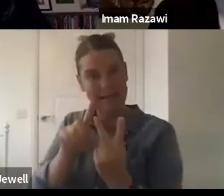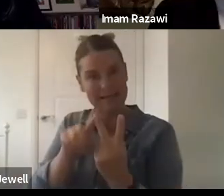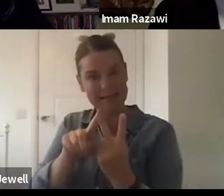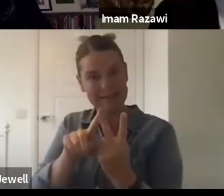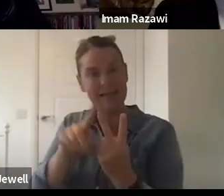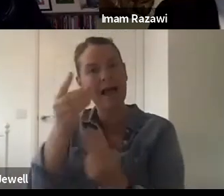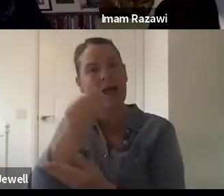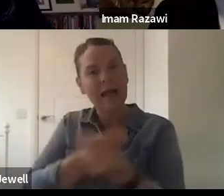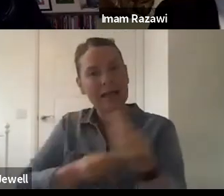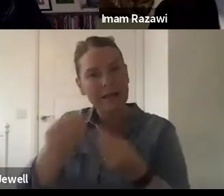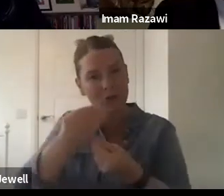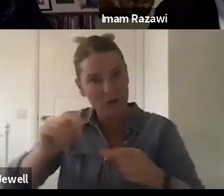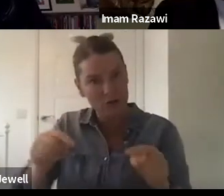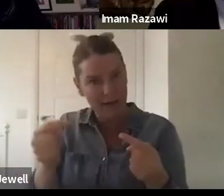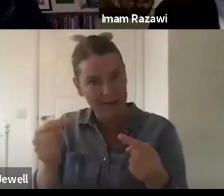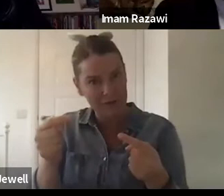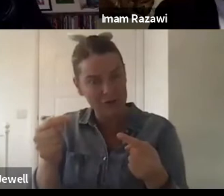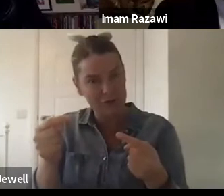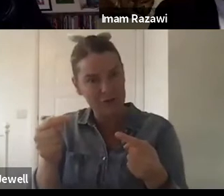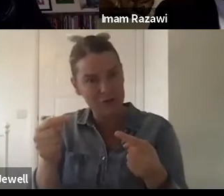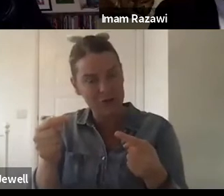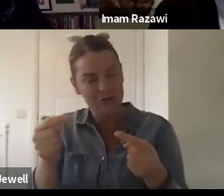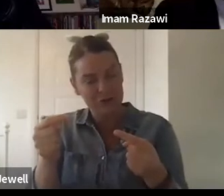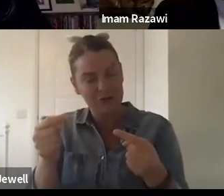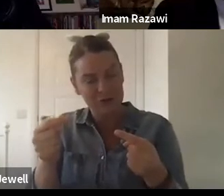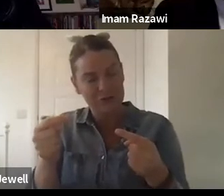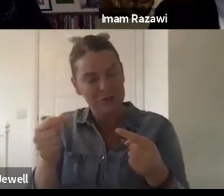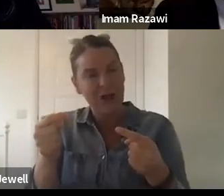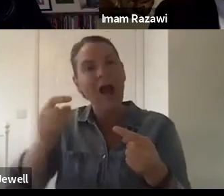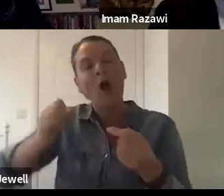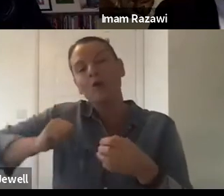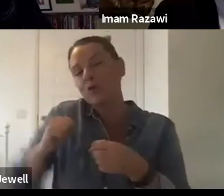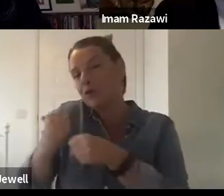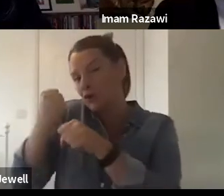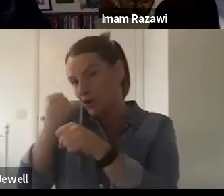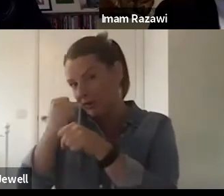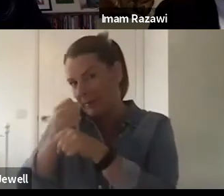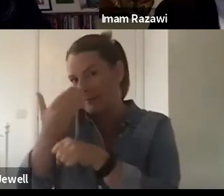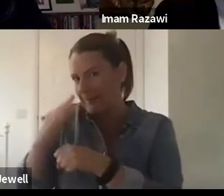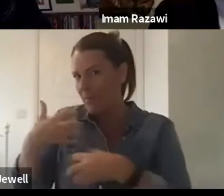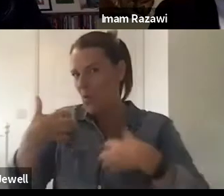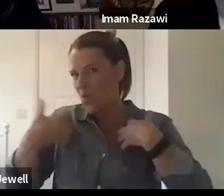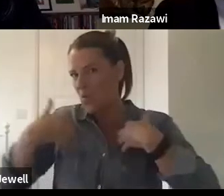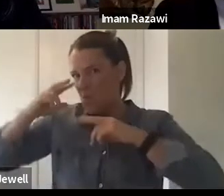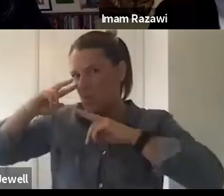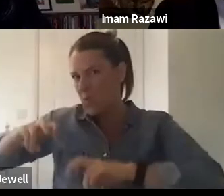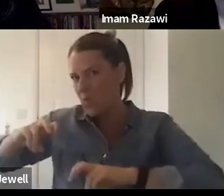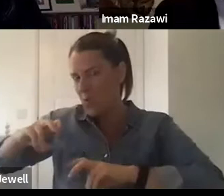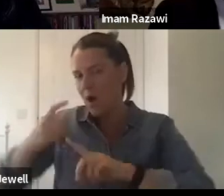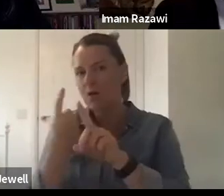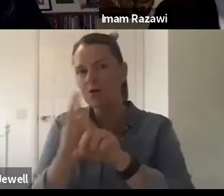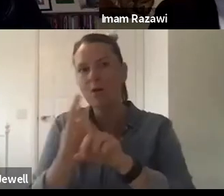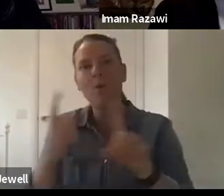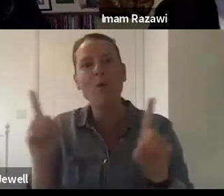Scottish government has taken up with significant enthusiasm. And that's the notion currently referred to as community wealth